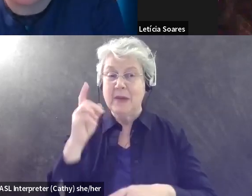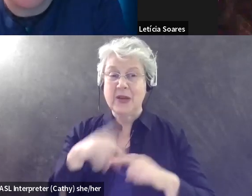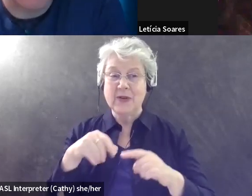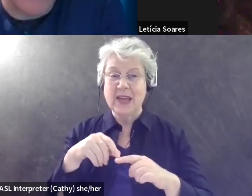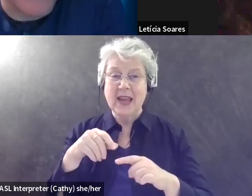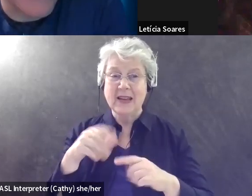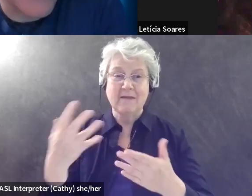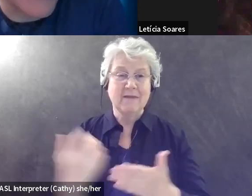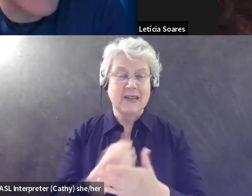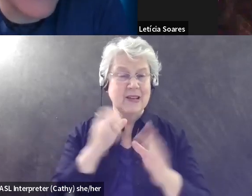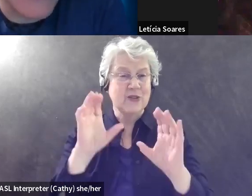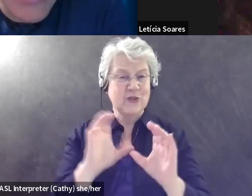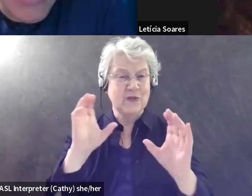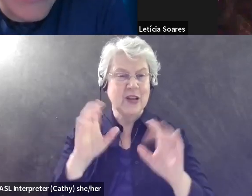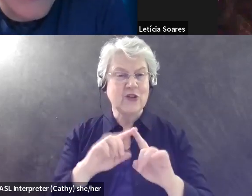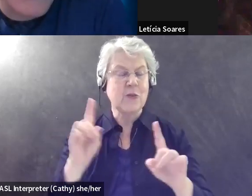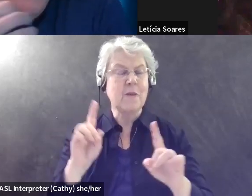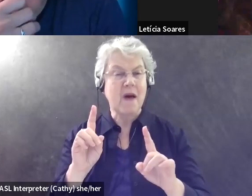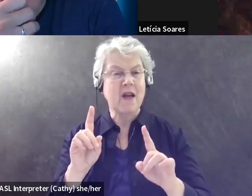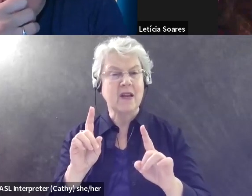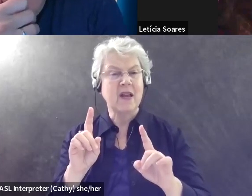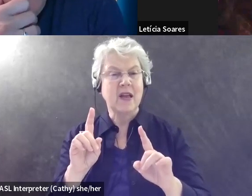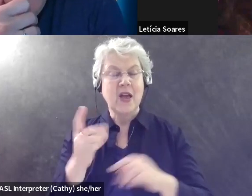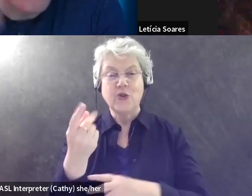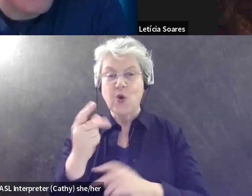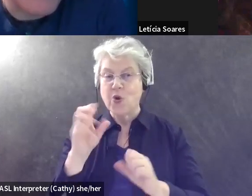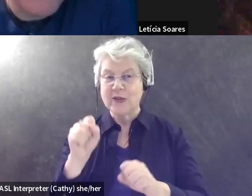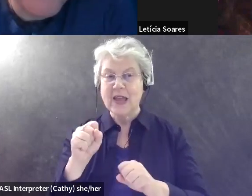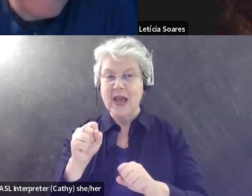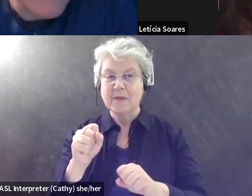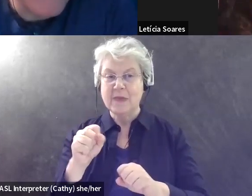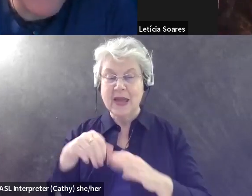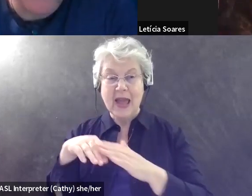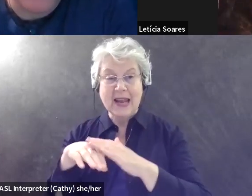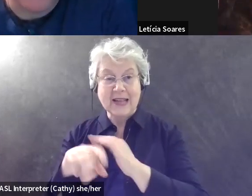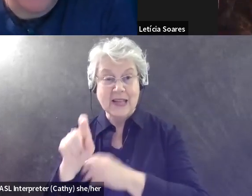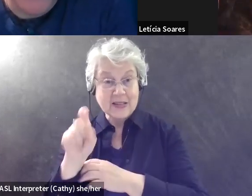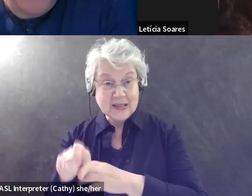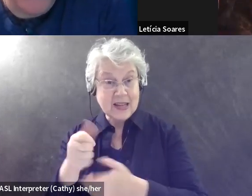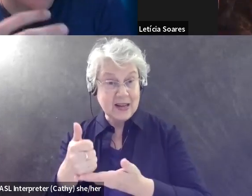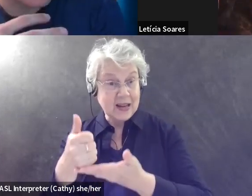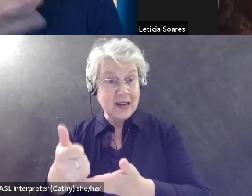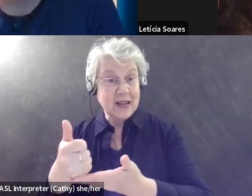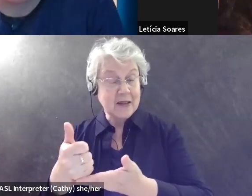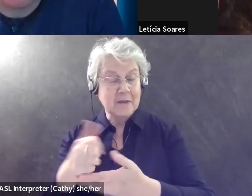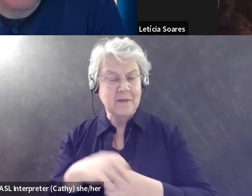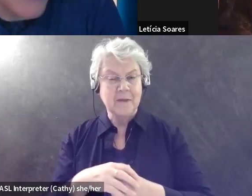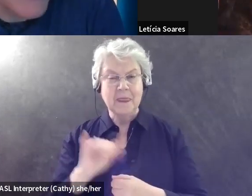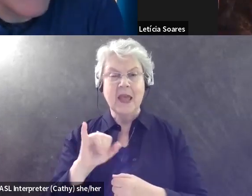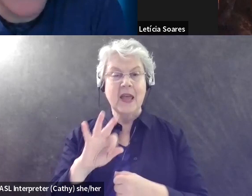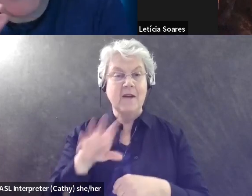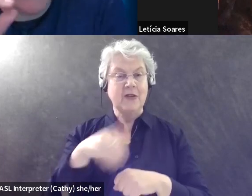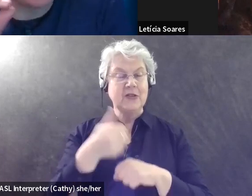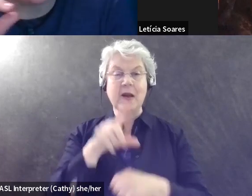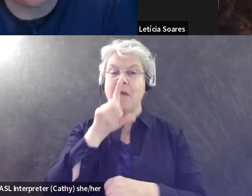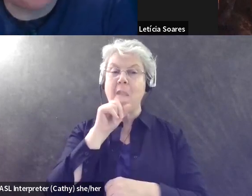dogs can be an access need, um, for folks. And maybe, maybe when you, um, if you're organizing bird